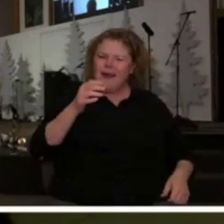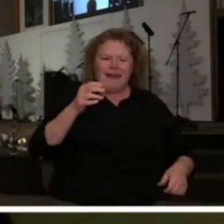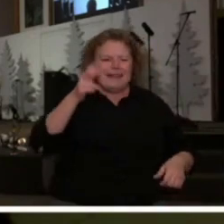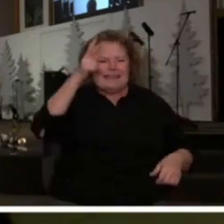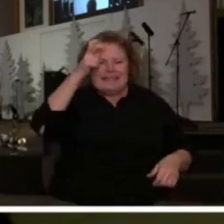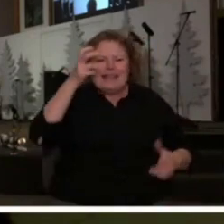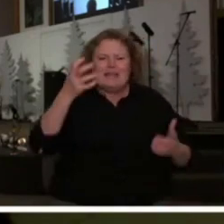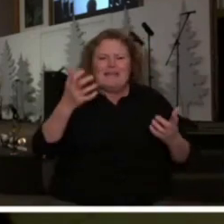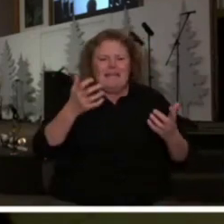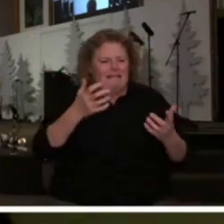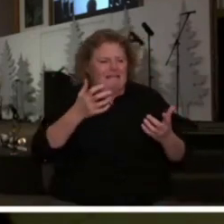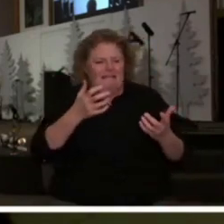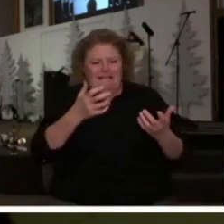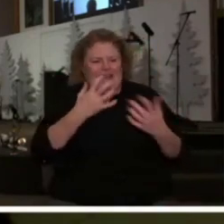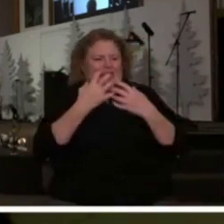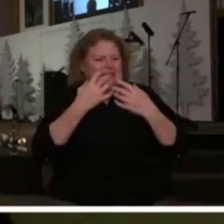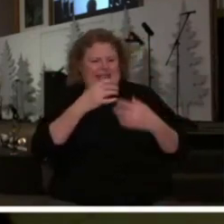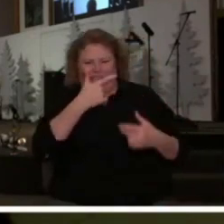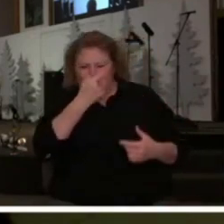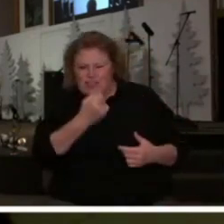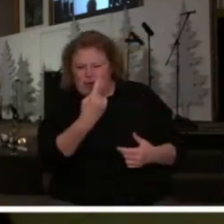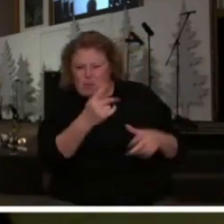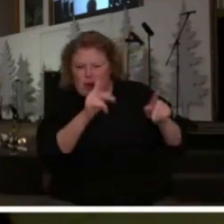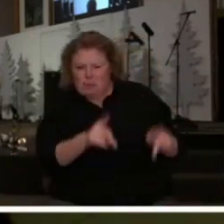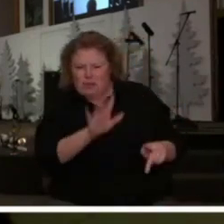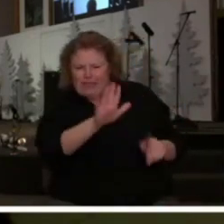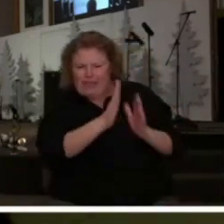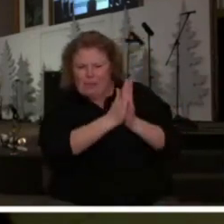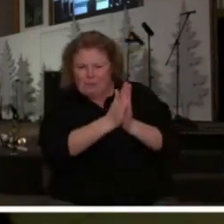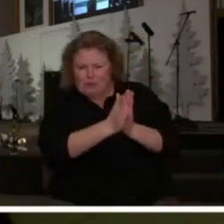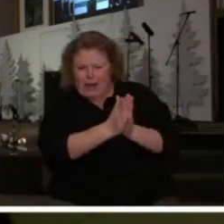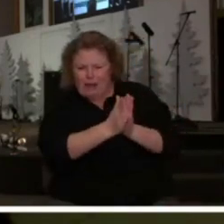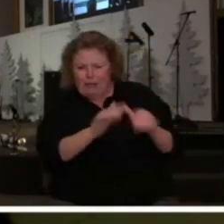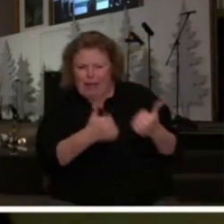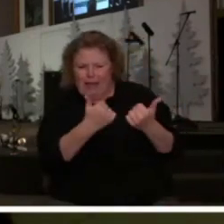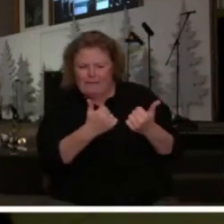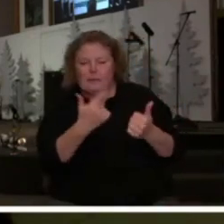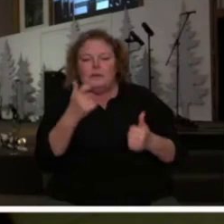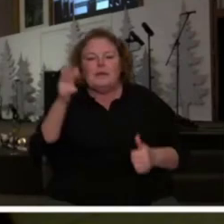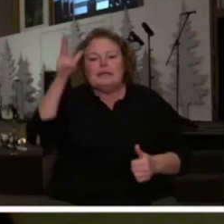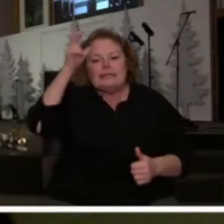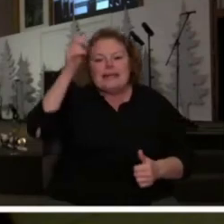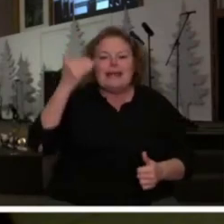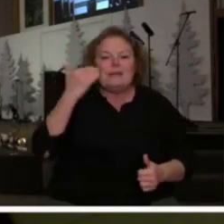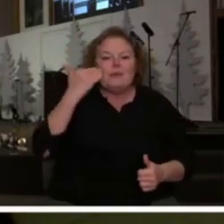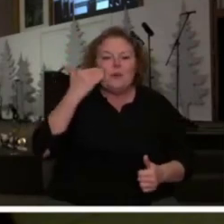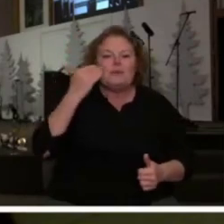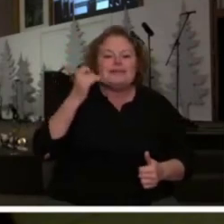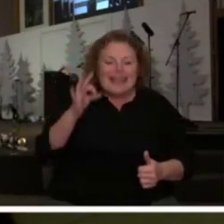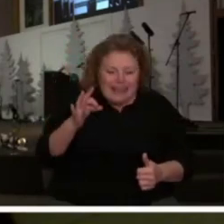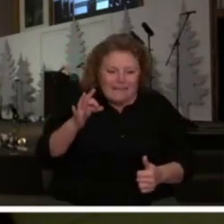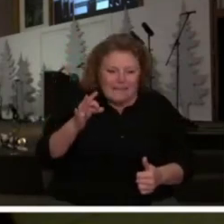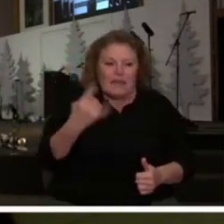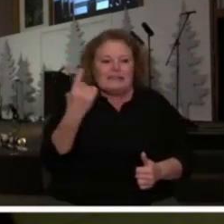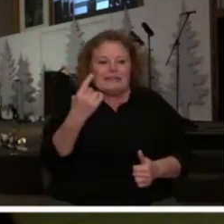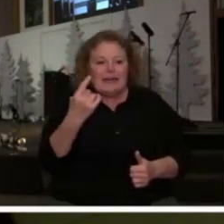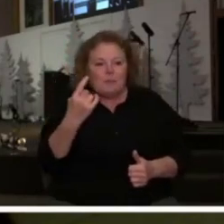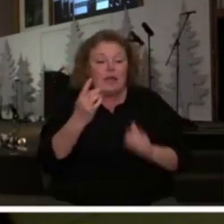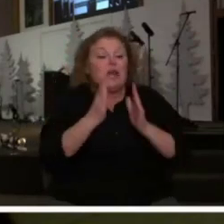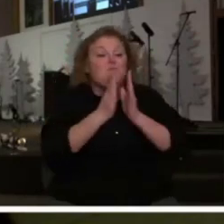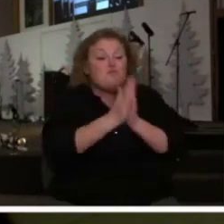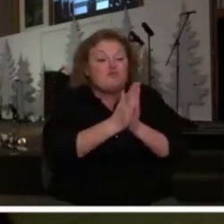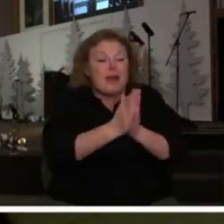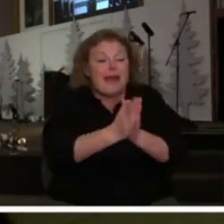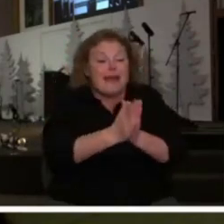concerned about one man's prayer life because the devil knows whoever controls the altar controls